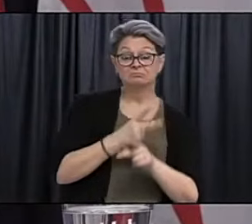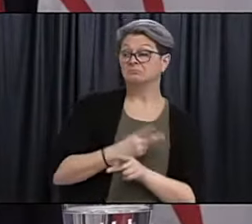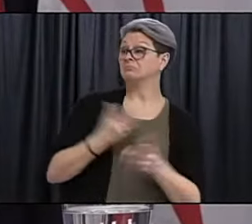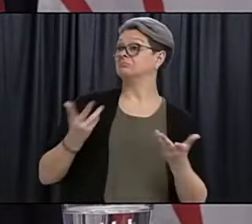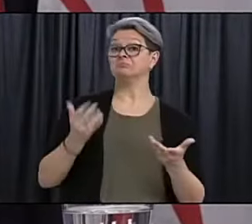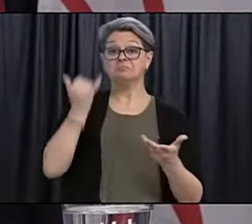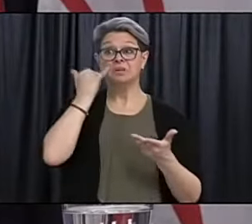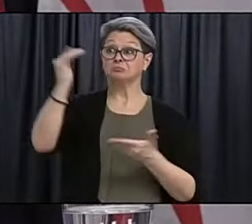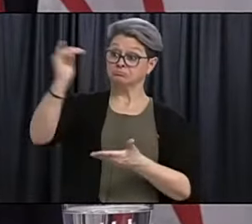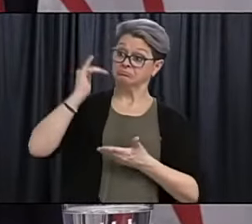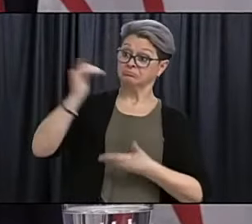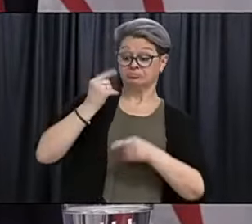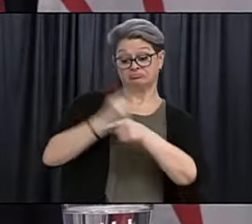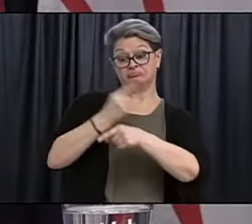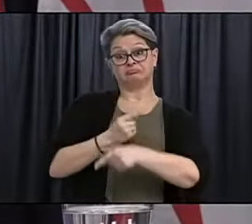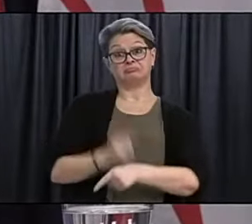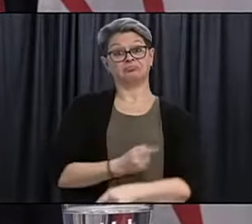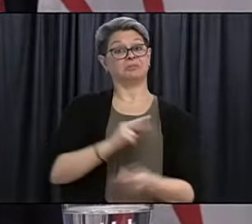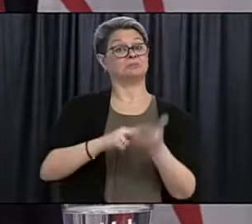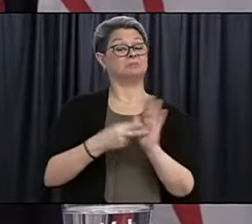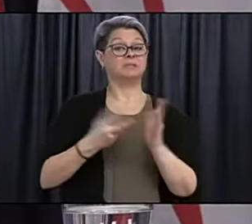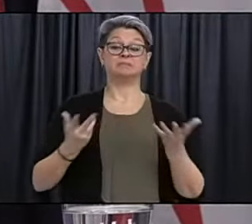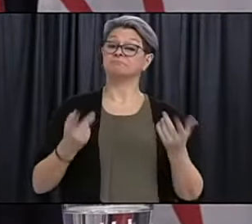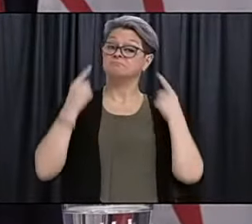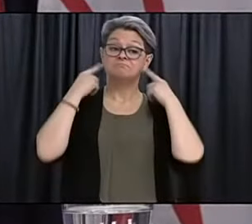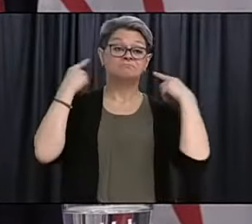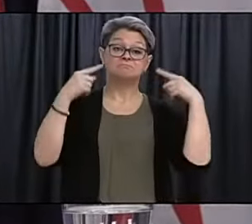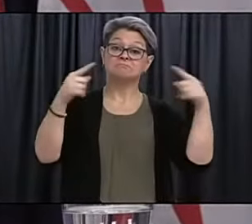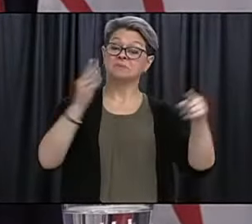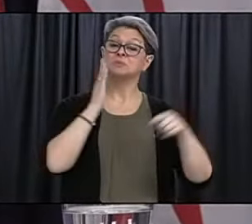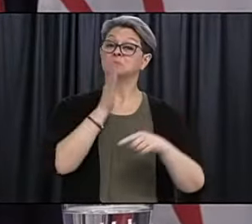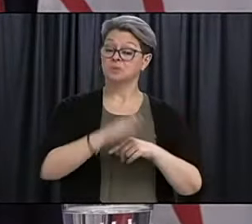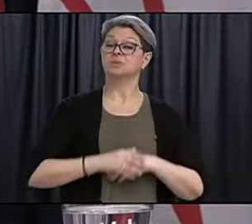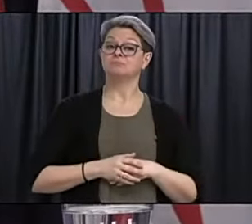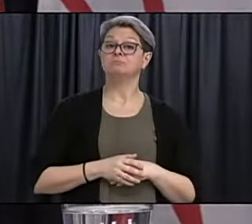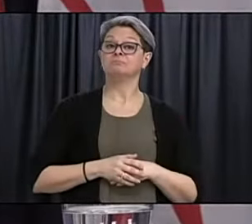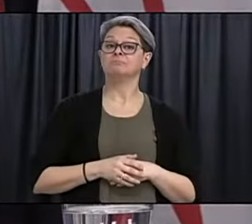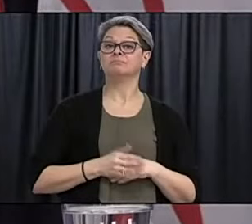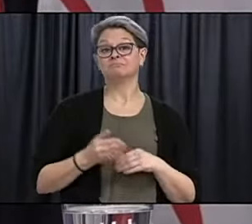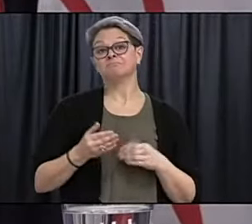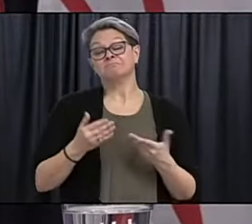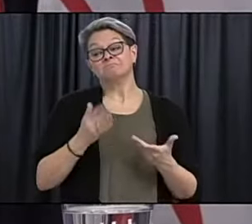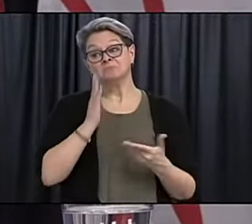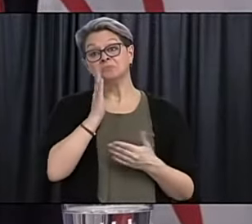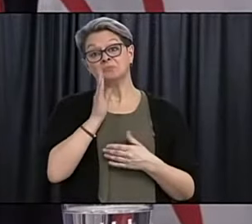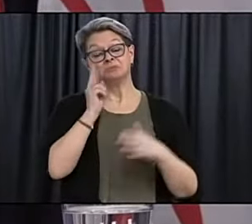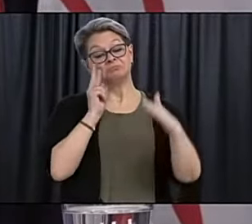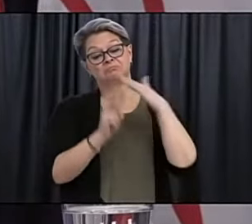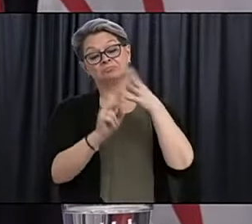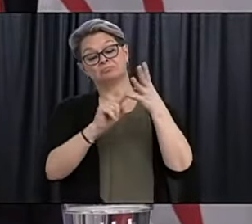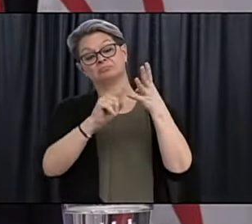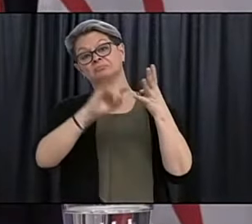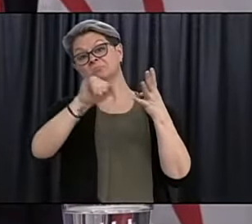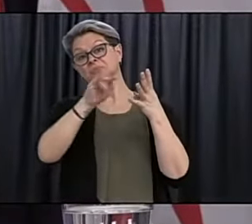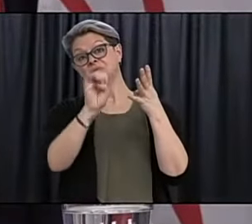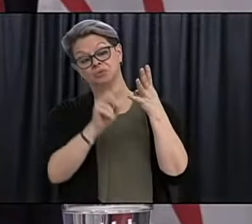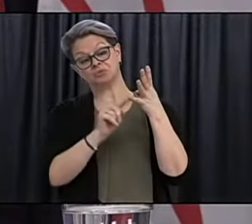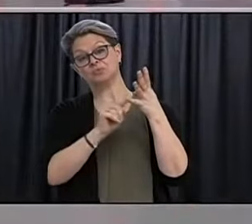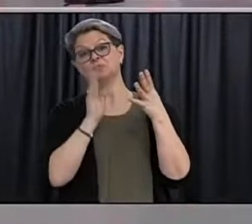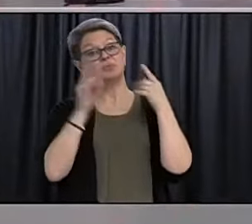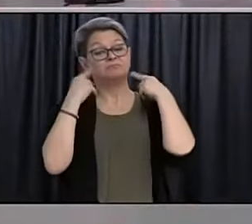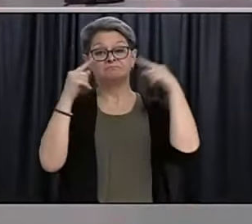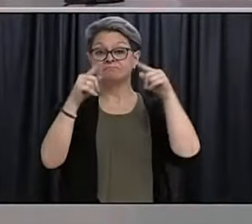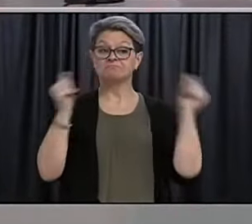that we think that we can achieve that. But the first dose that that. Our next